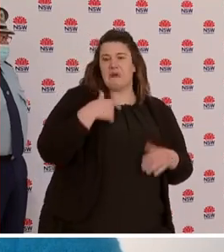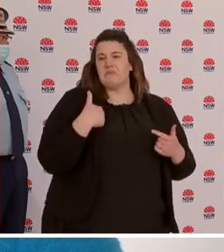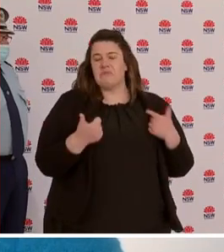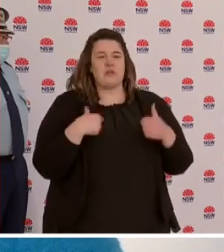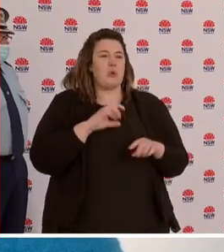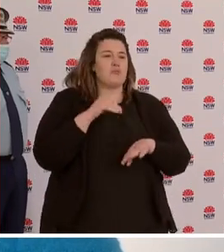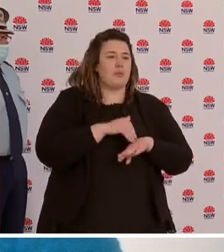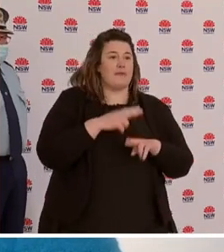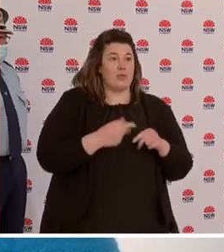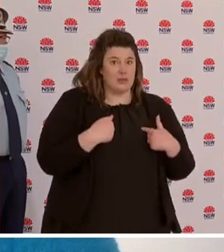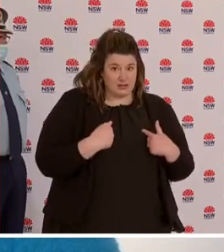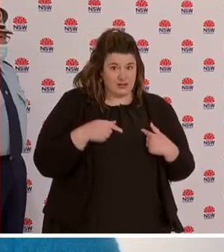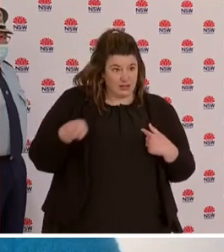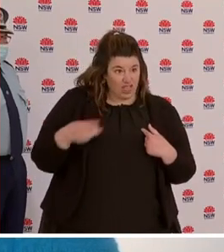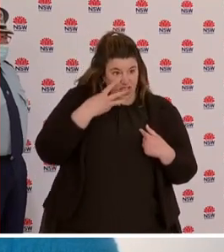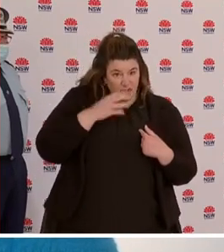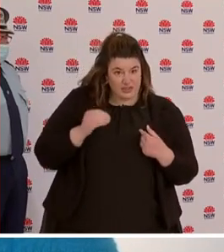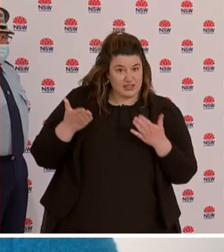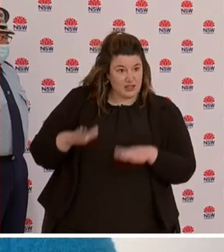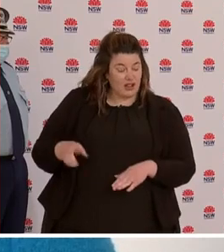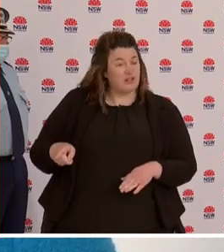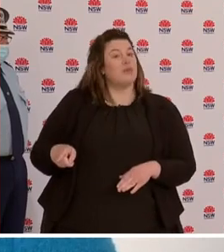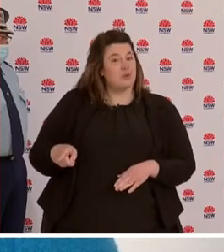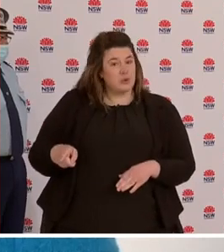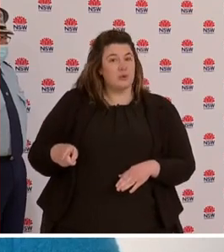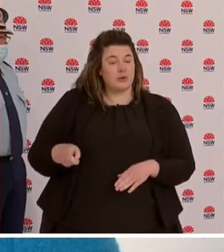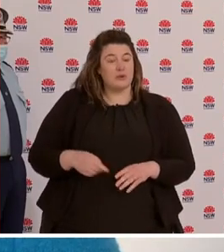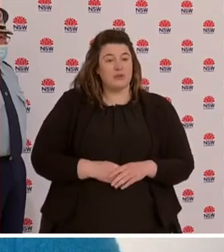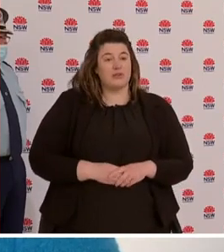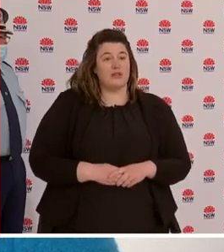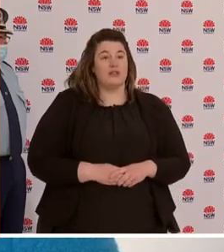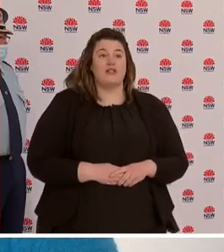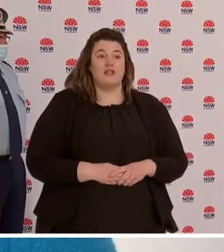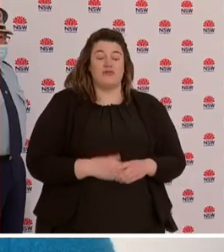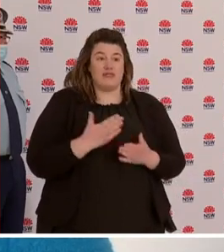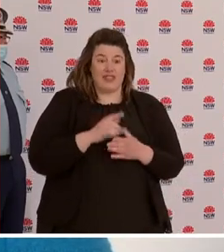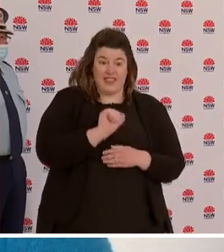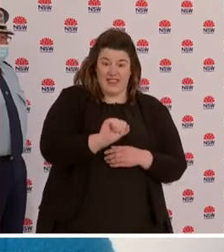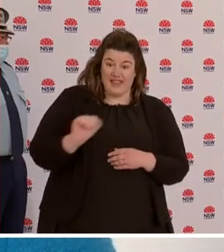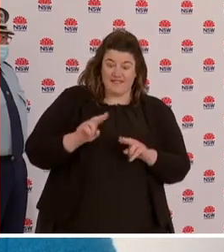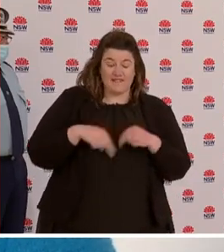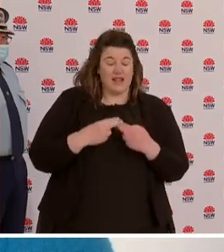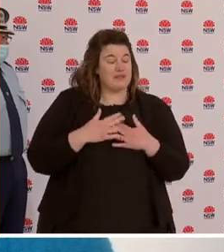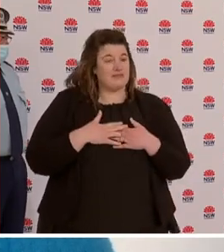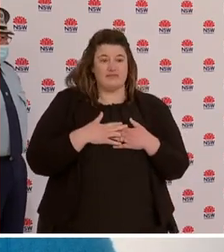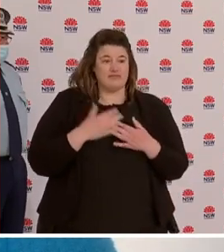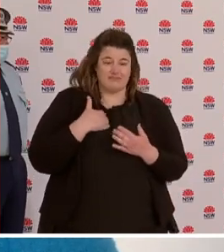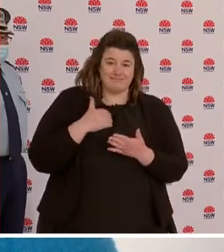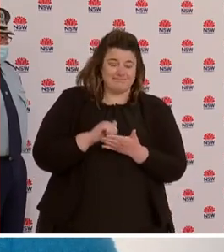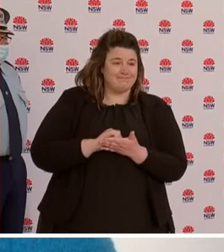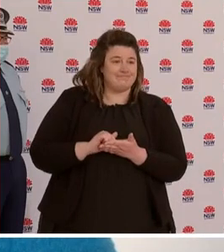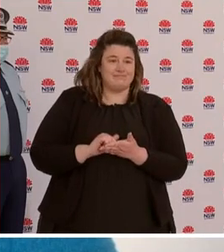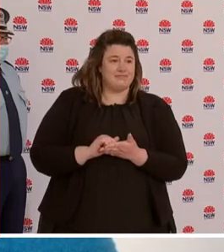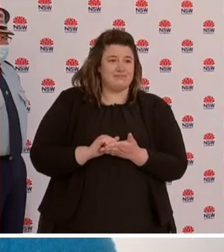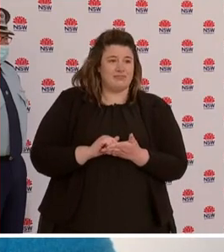Again, I want to extend my heartfelt condolences to those families, their loved ones who are grieving today. But please note that